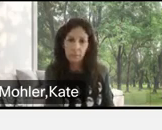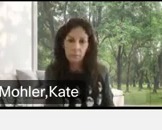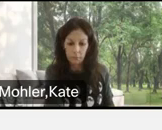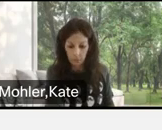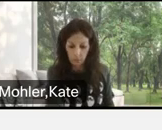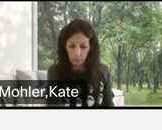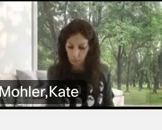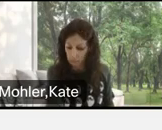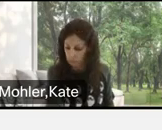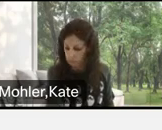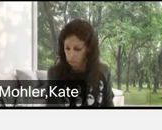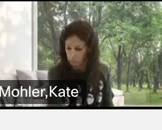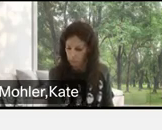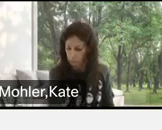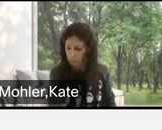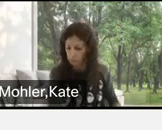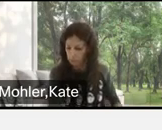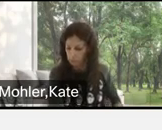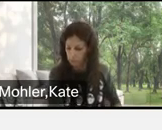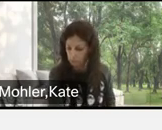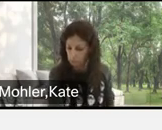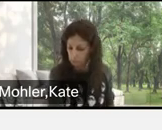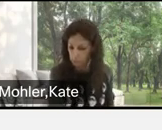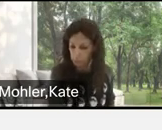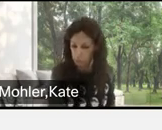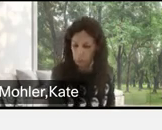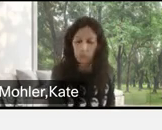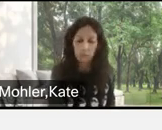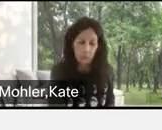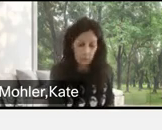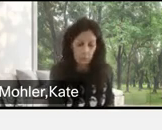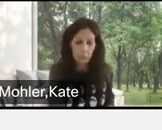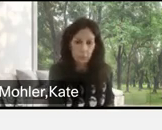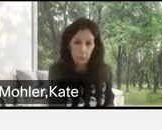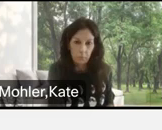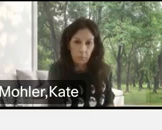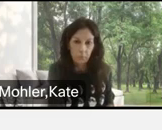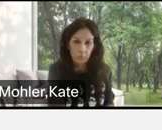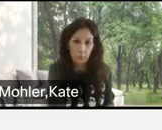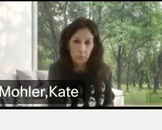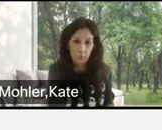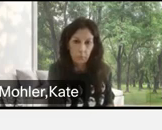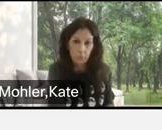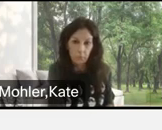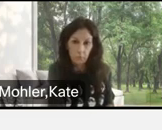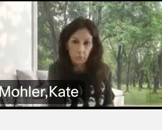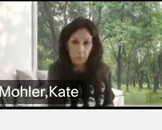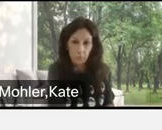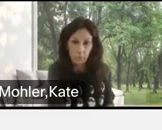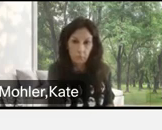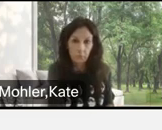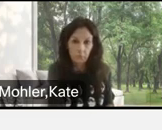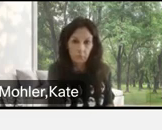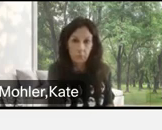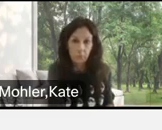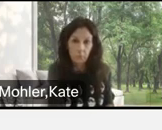you're going to need to actually budget for two ASL interpreters. Because they'll need to take breaks. It can be, um, uh, physically exhausting to be up on stage signing for